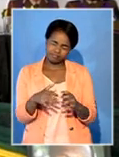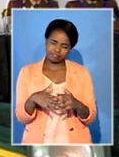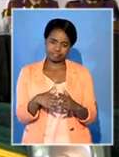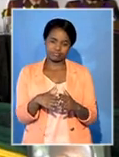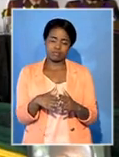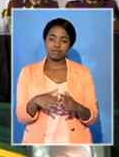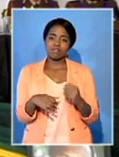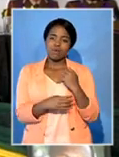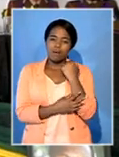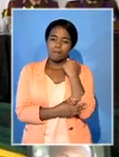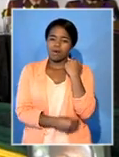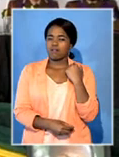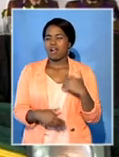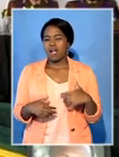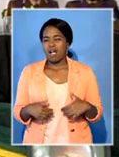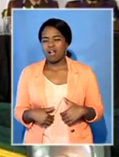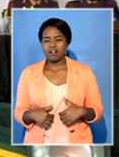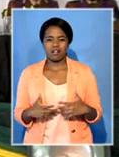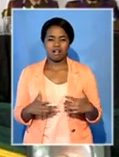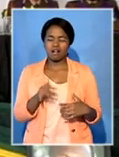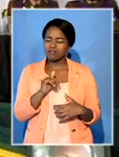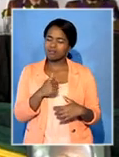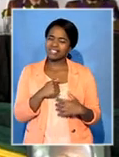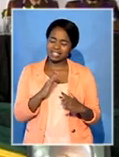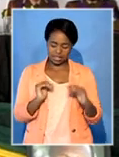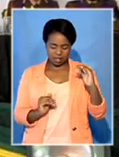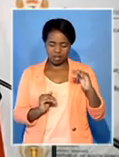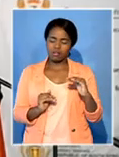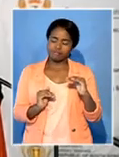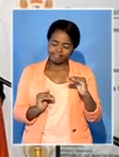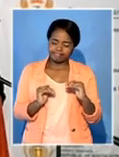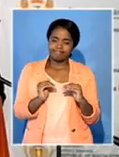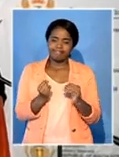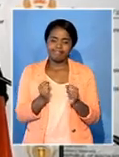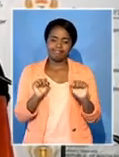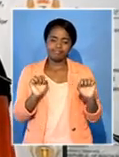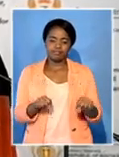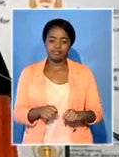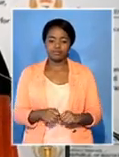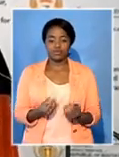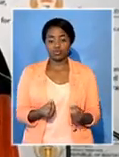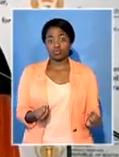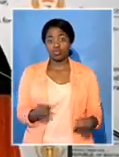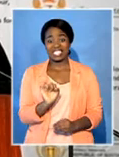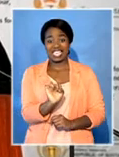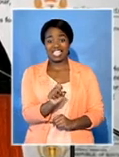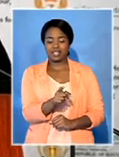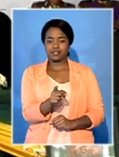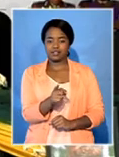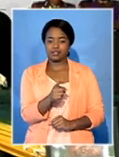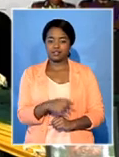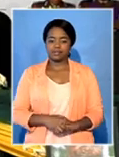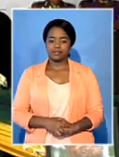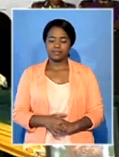hunger, deprivation and inequality. His children recalled his love and humanity.